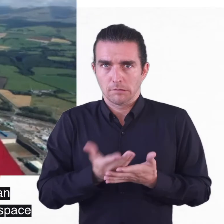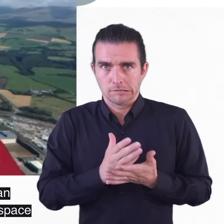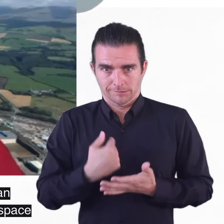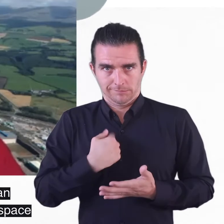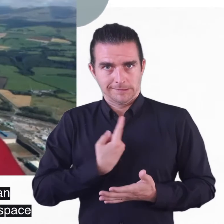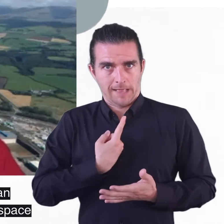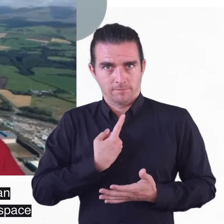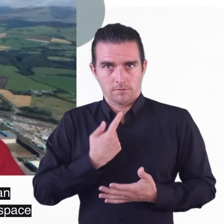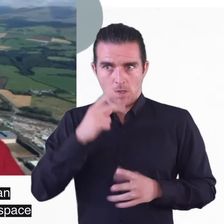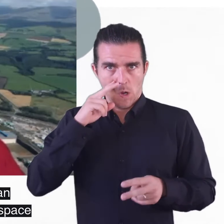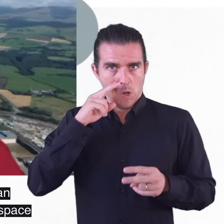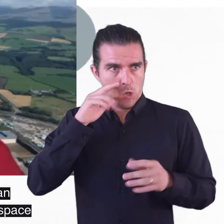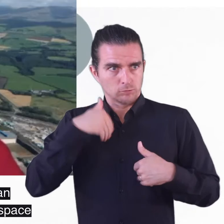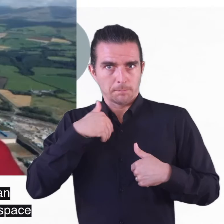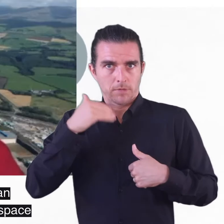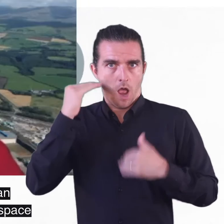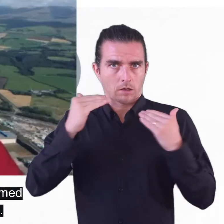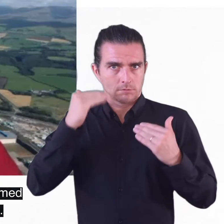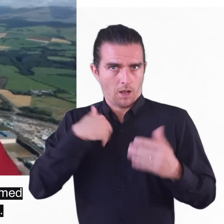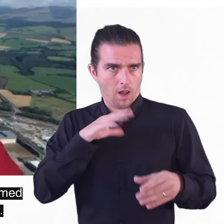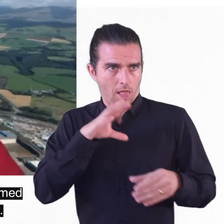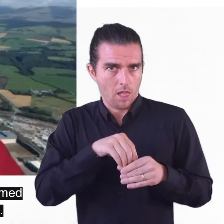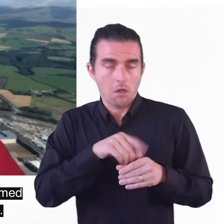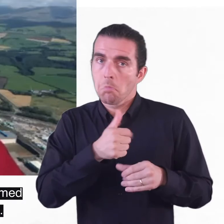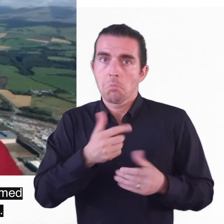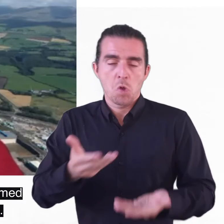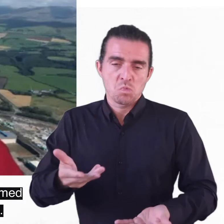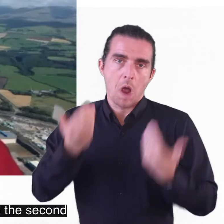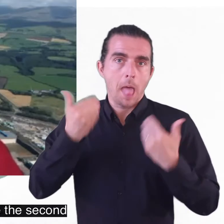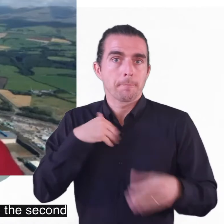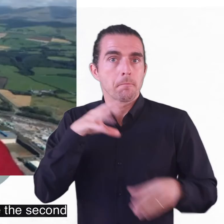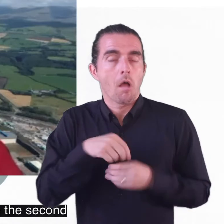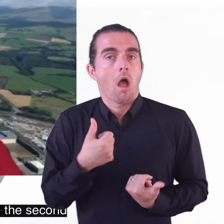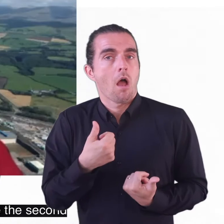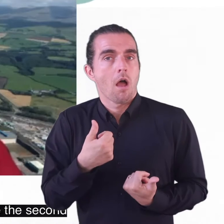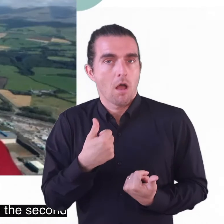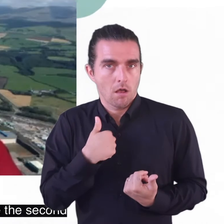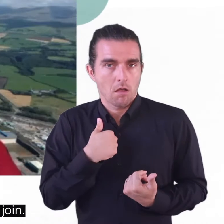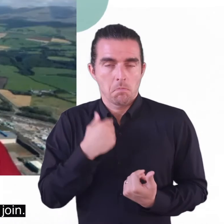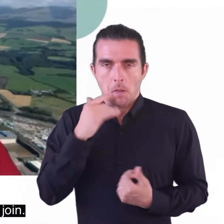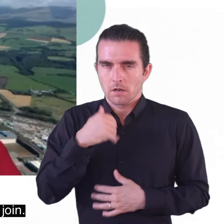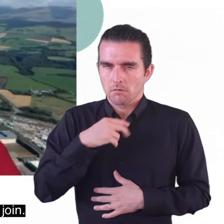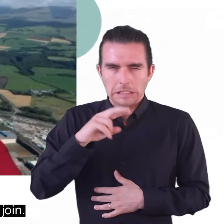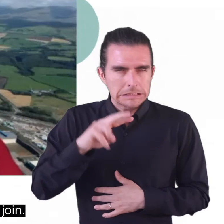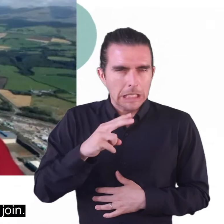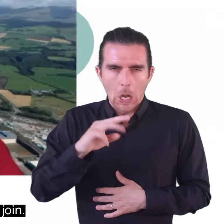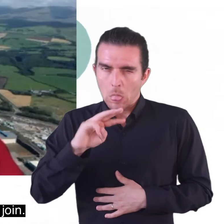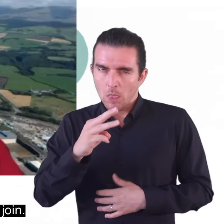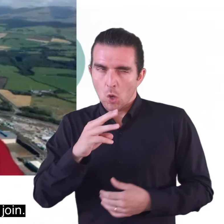as an autistic adult was their space for me and they welcomed me with open arms i think at the time i was maybe the second or third